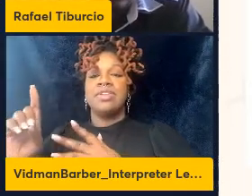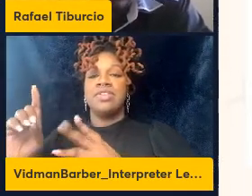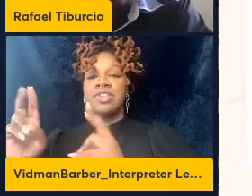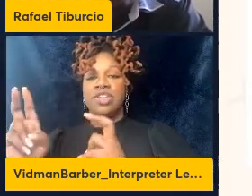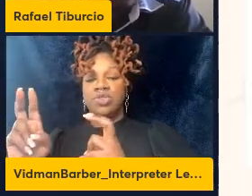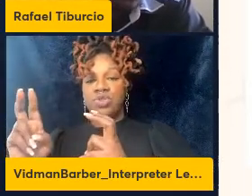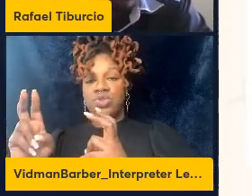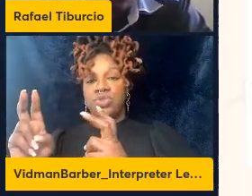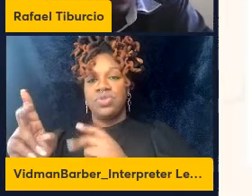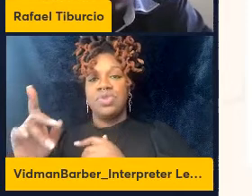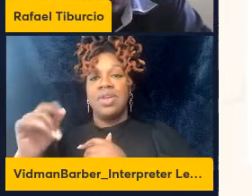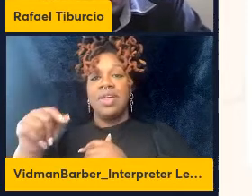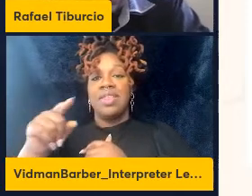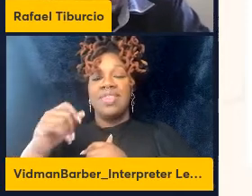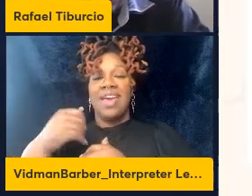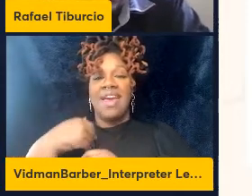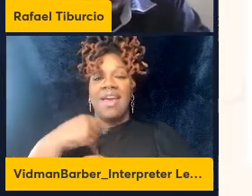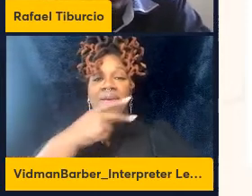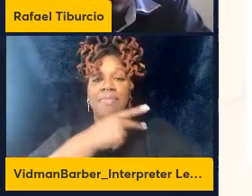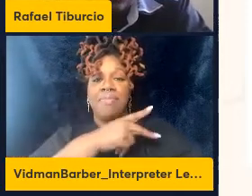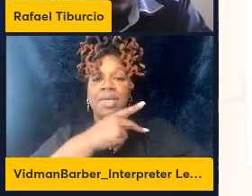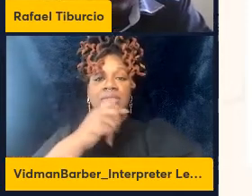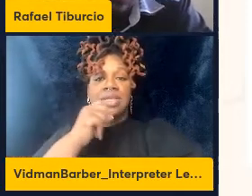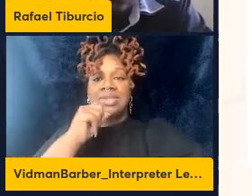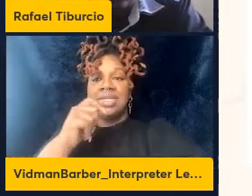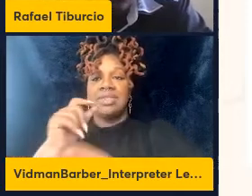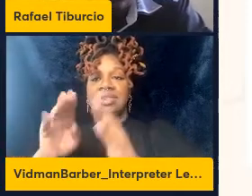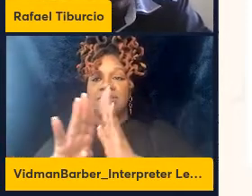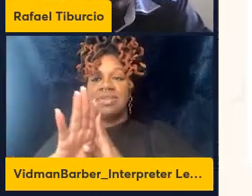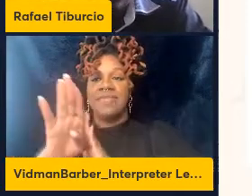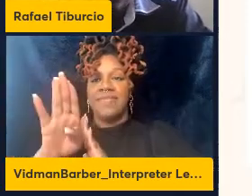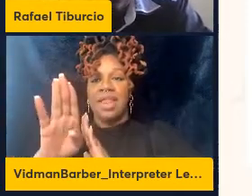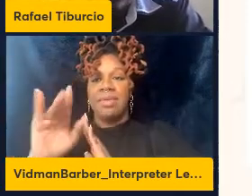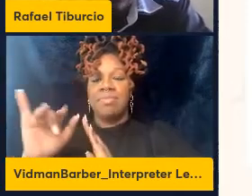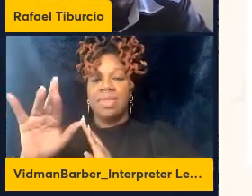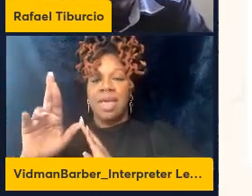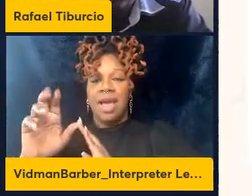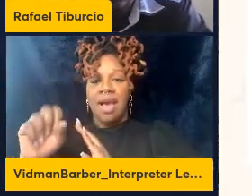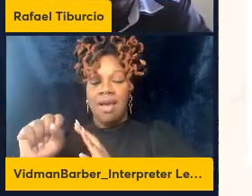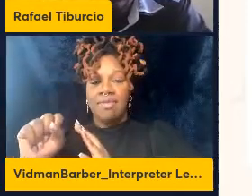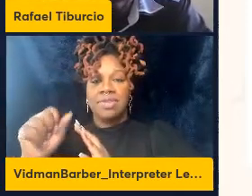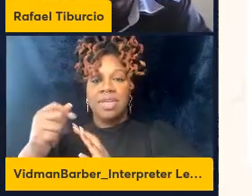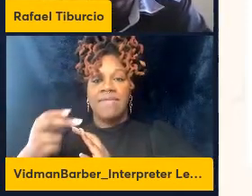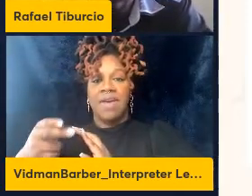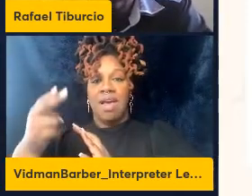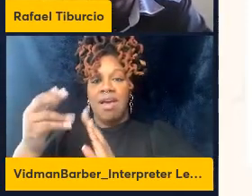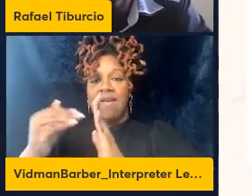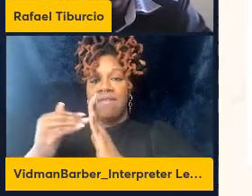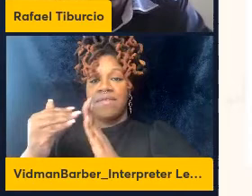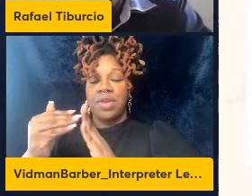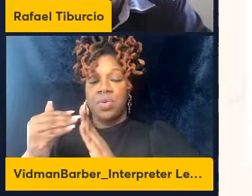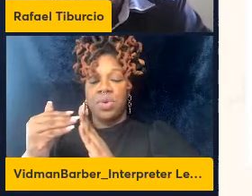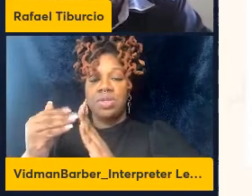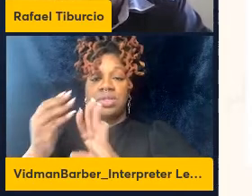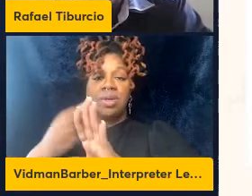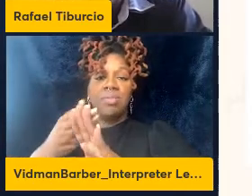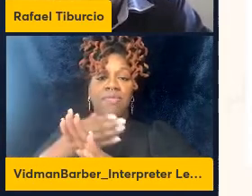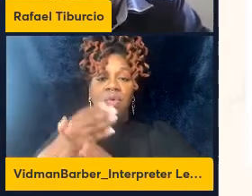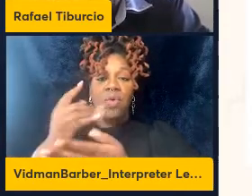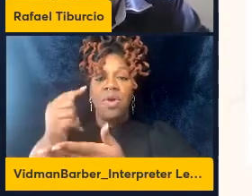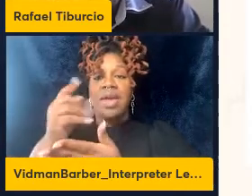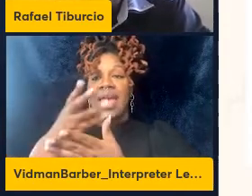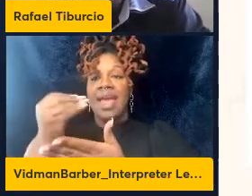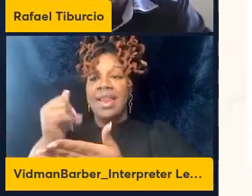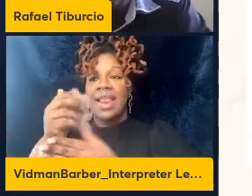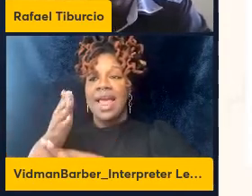frequency of the total population of CDT cells expressing this marker both before and after treatment initiation as well as